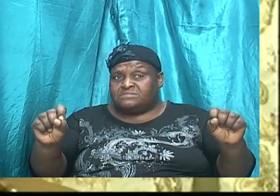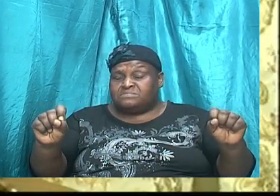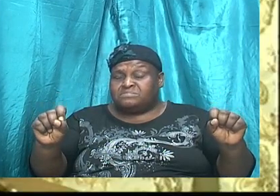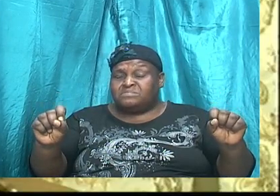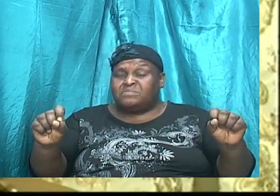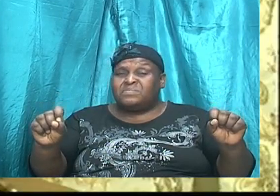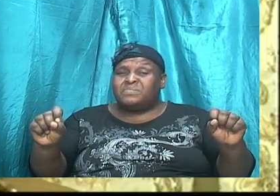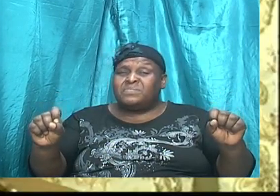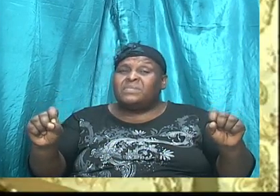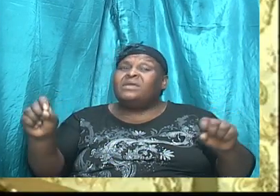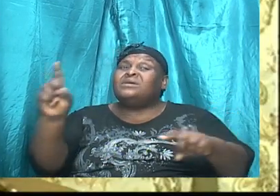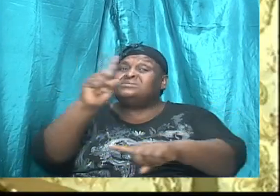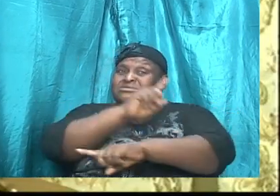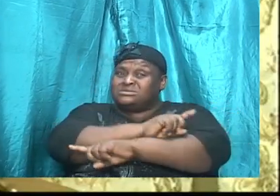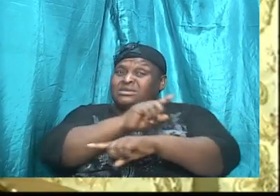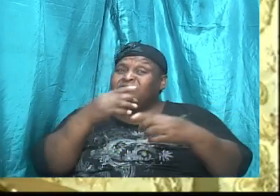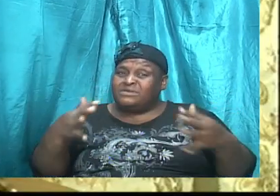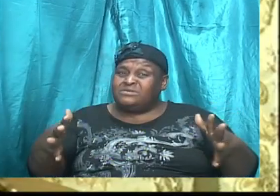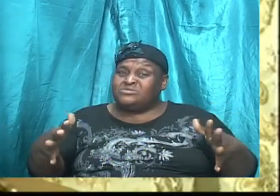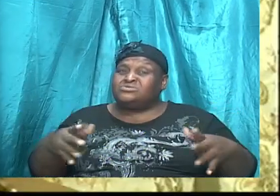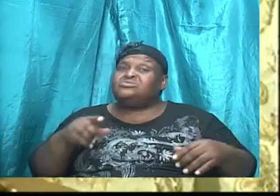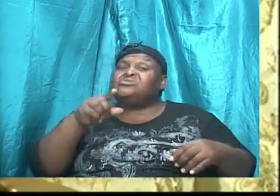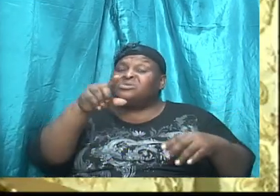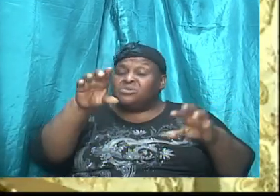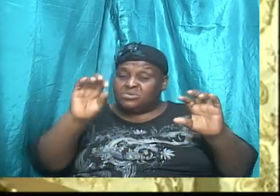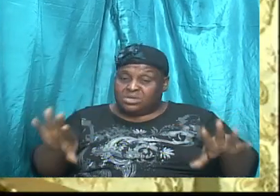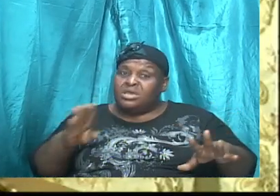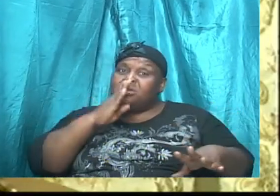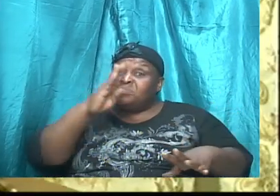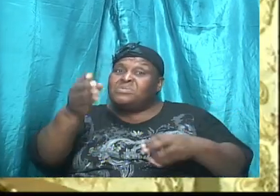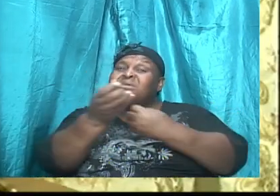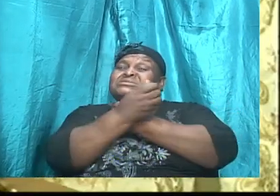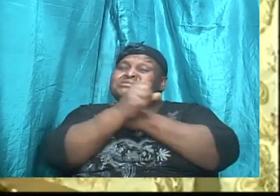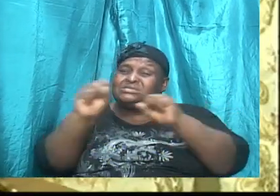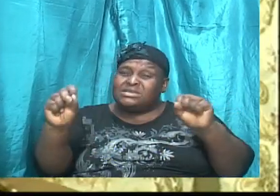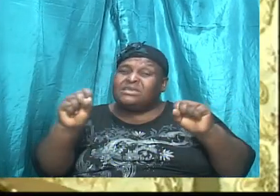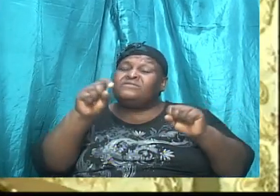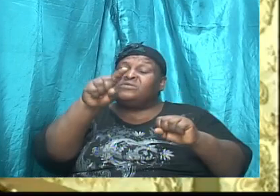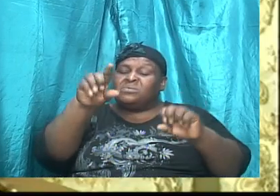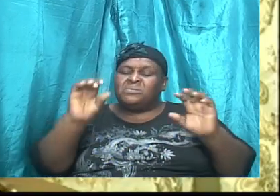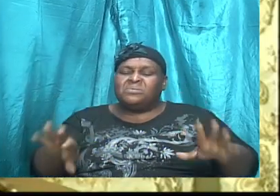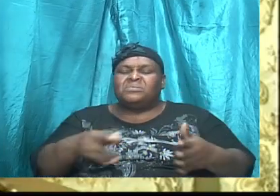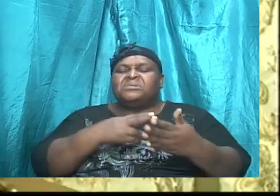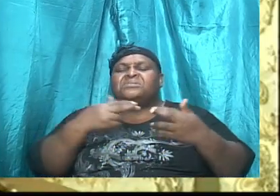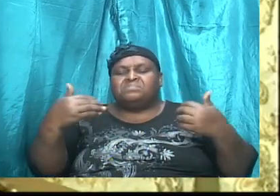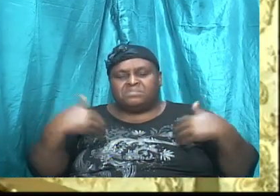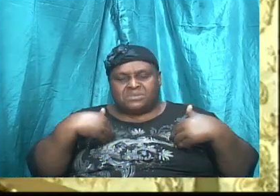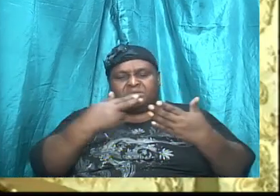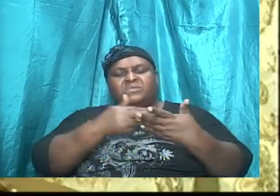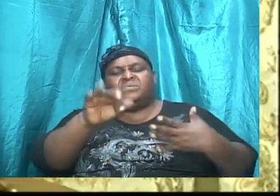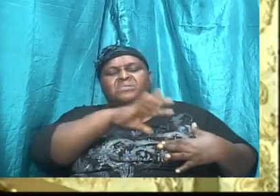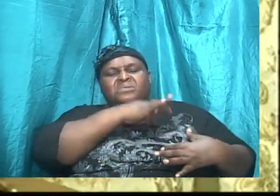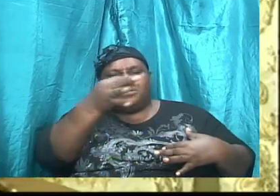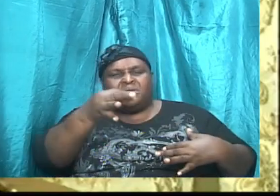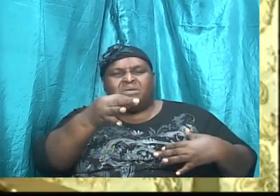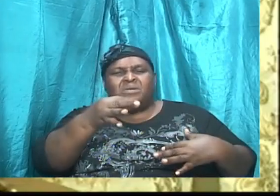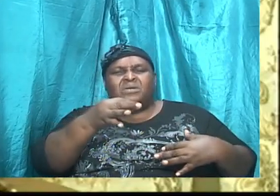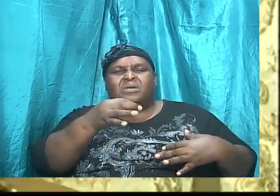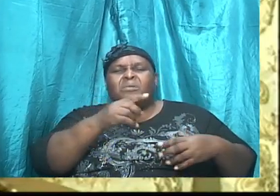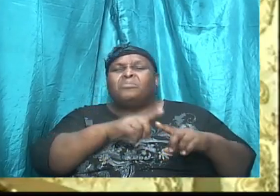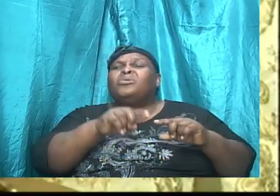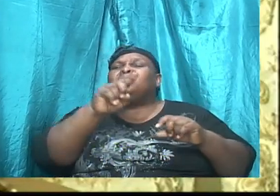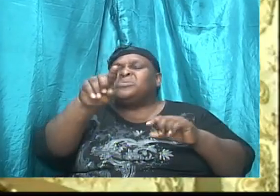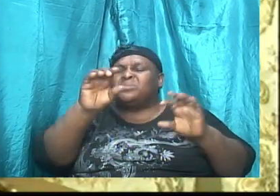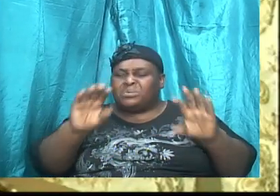whether you are, you can be saved, you can have the Holy Spirit, but you can behave in a